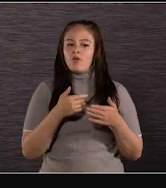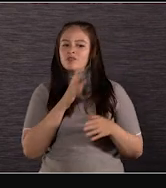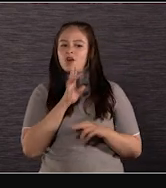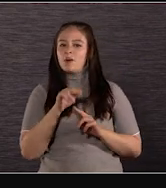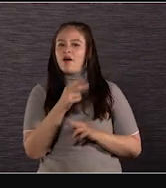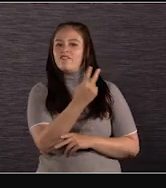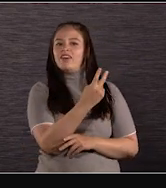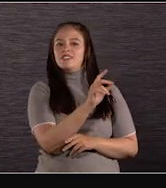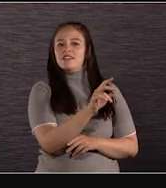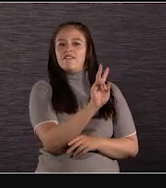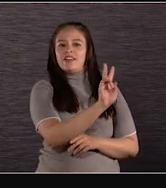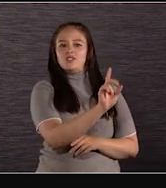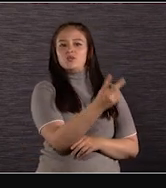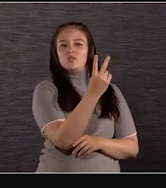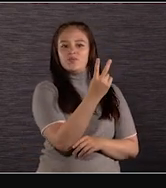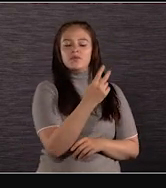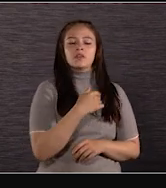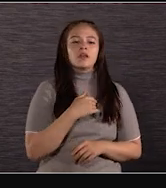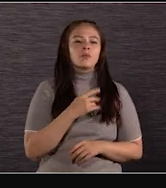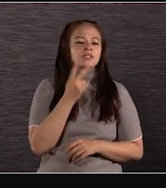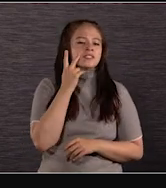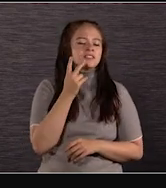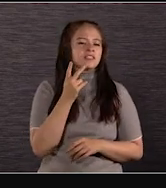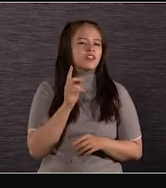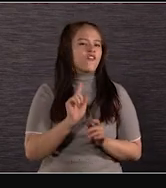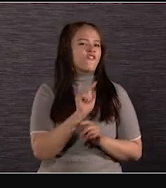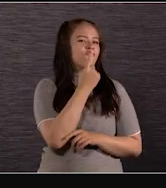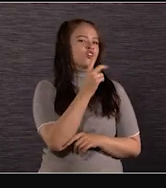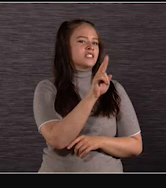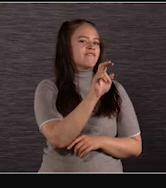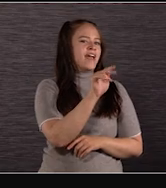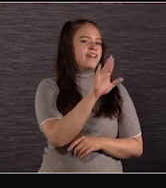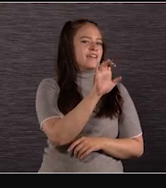take a look back at the original Venice. Let's roll the video.